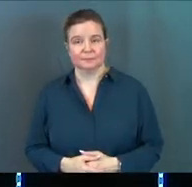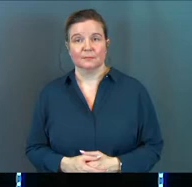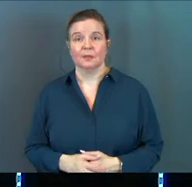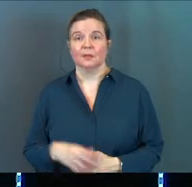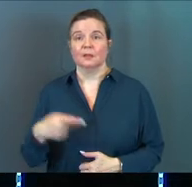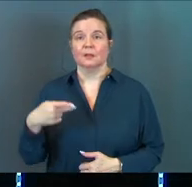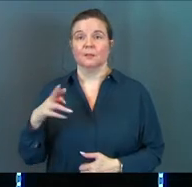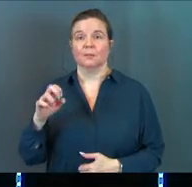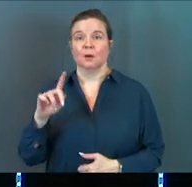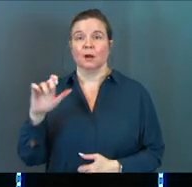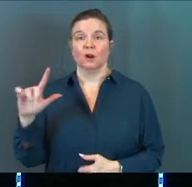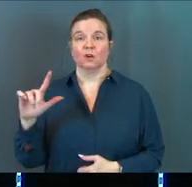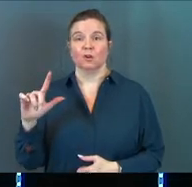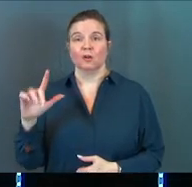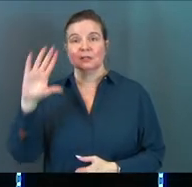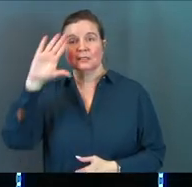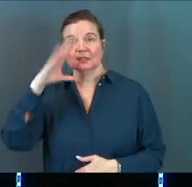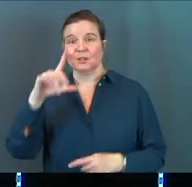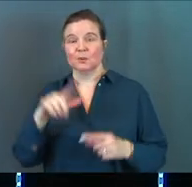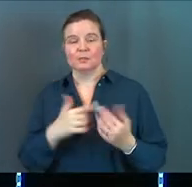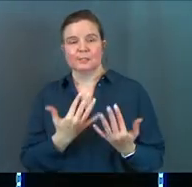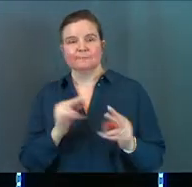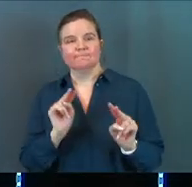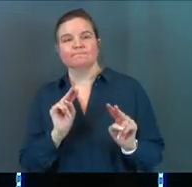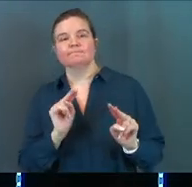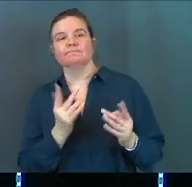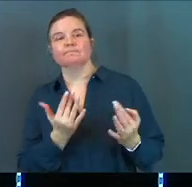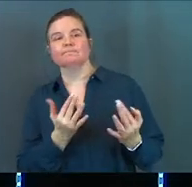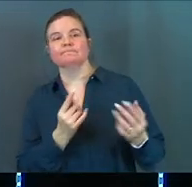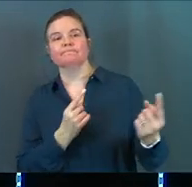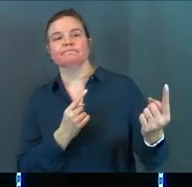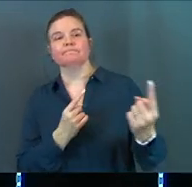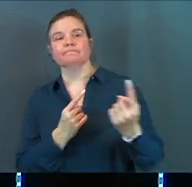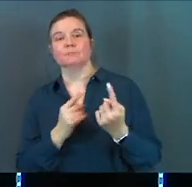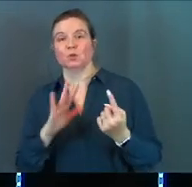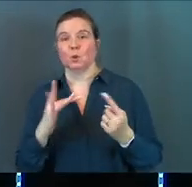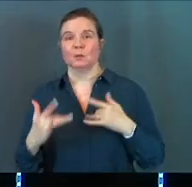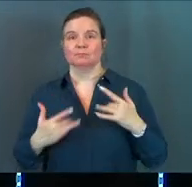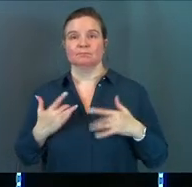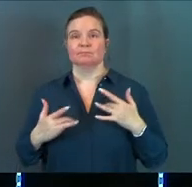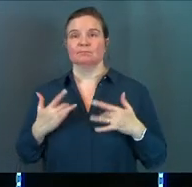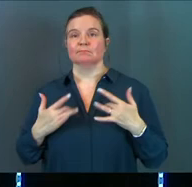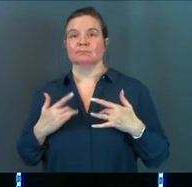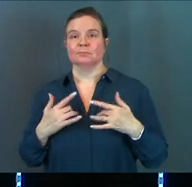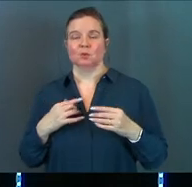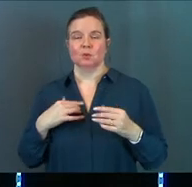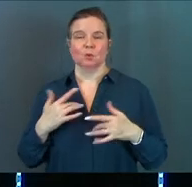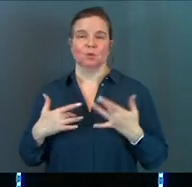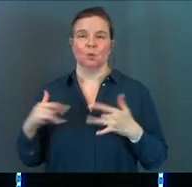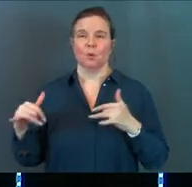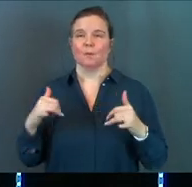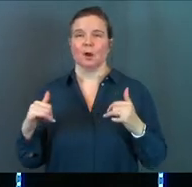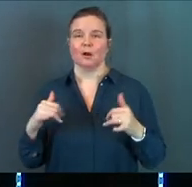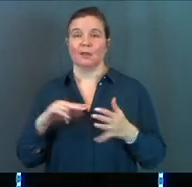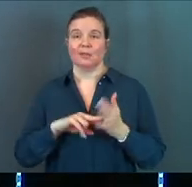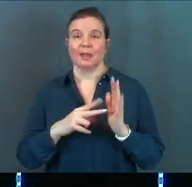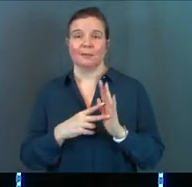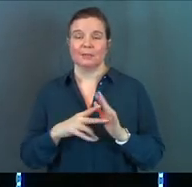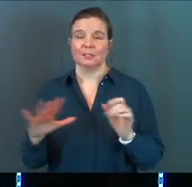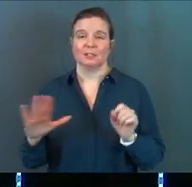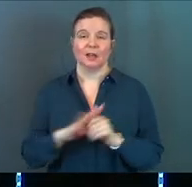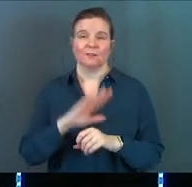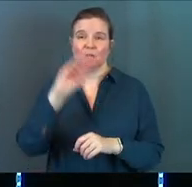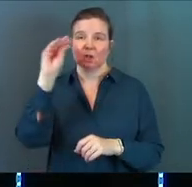The prodigal. You can't wait. You're ecstatic. You throw a party. That means